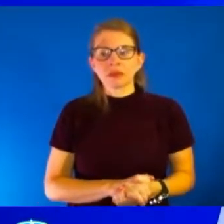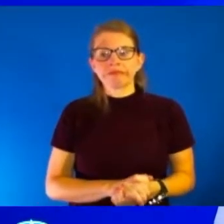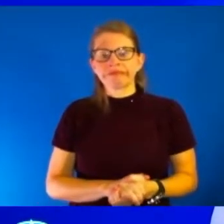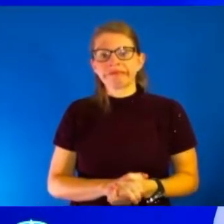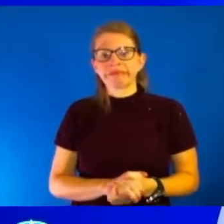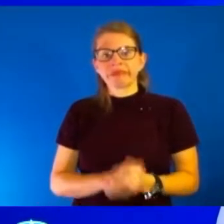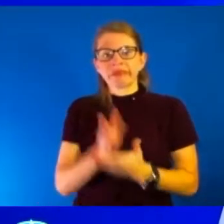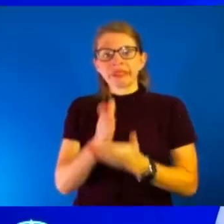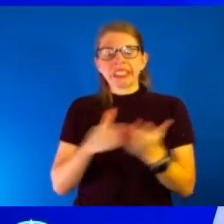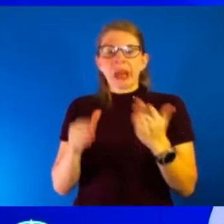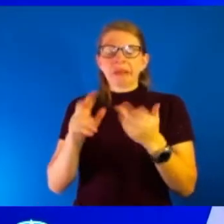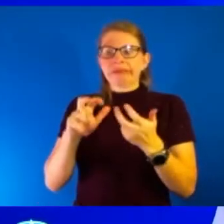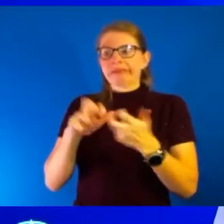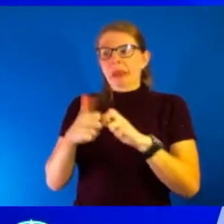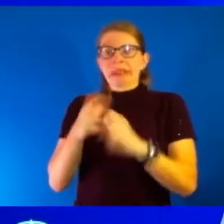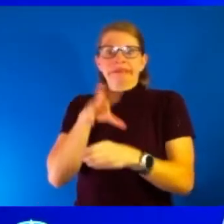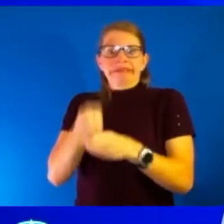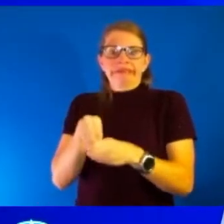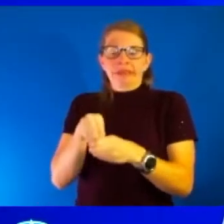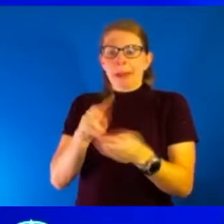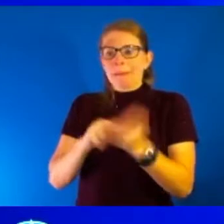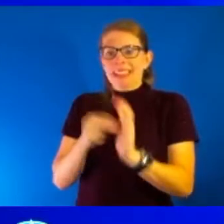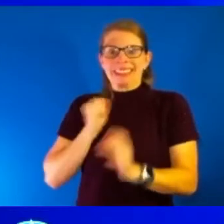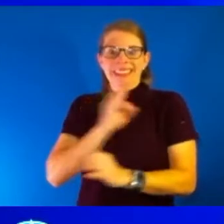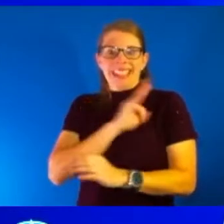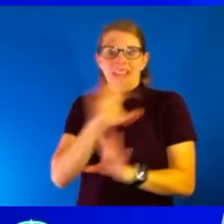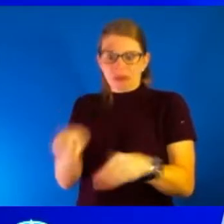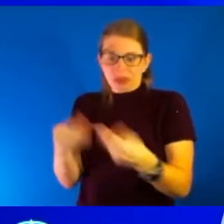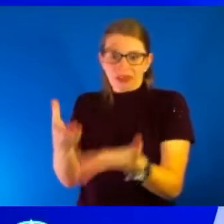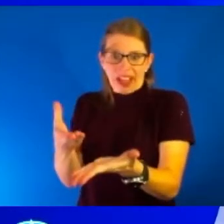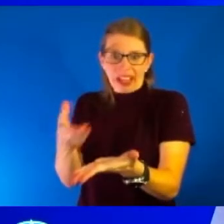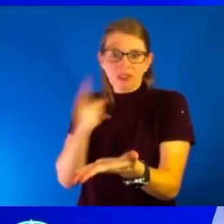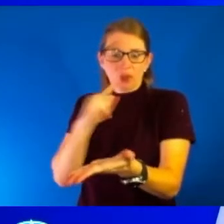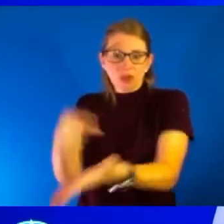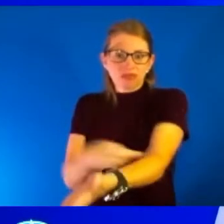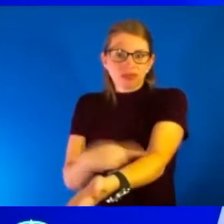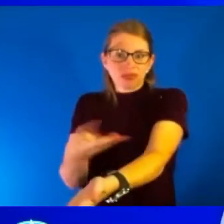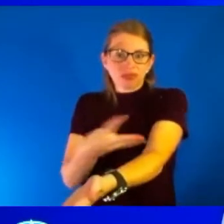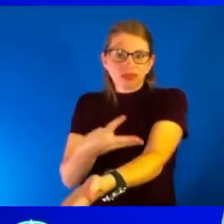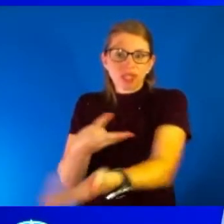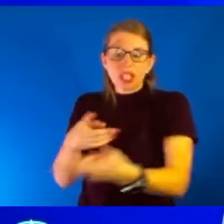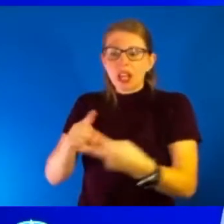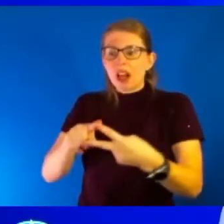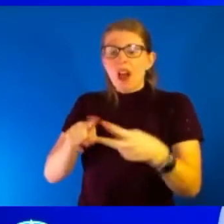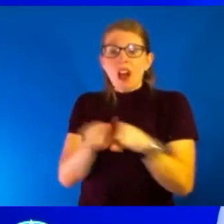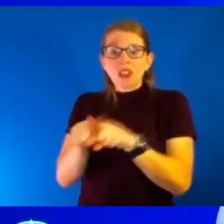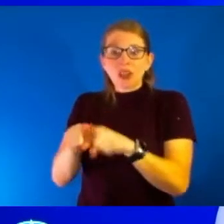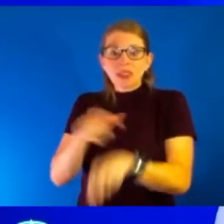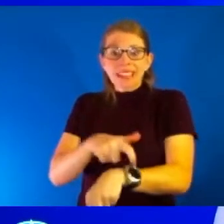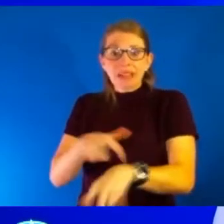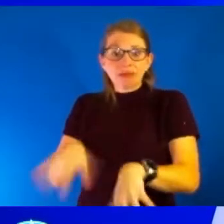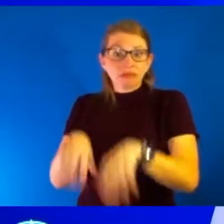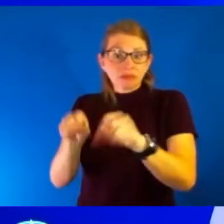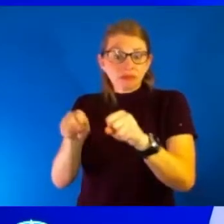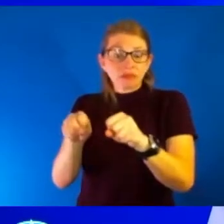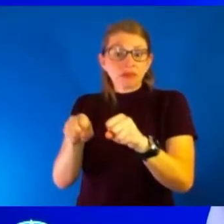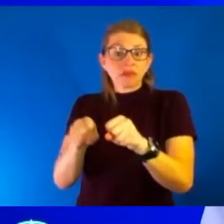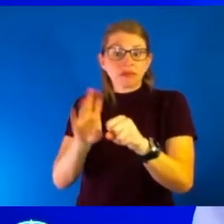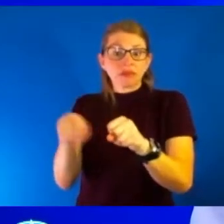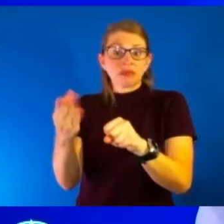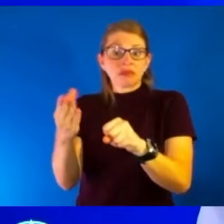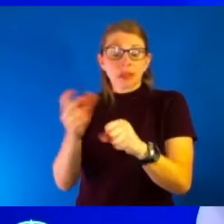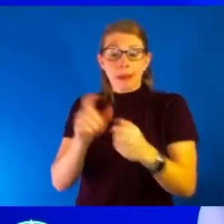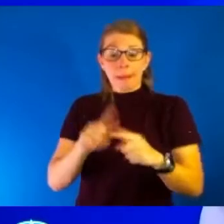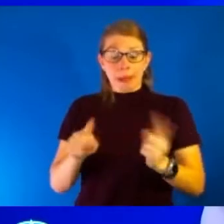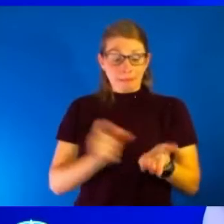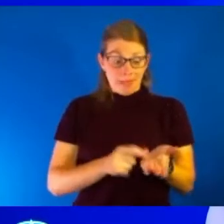Manpower to be able to give them, to have people staffing those areas, but also the time it takes to get them. Certainly we know with the pills, it will